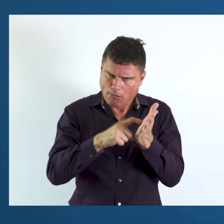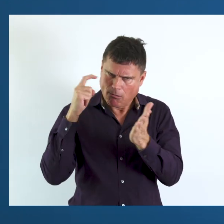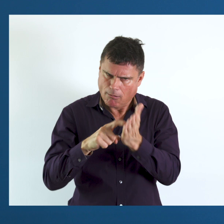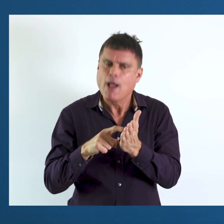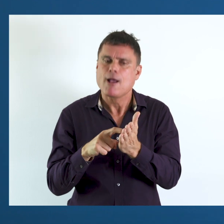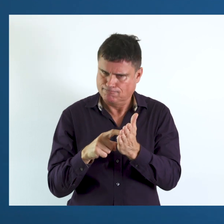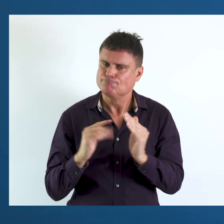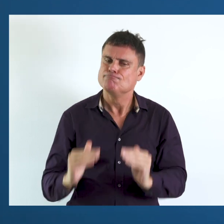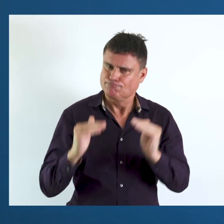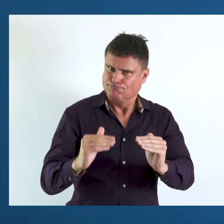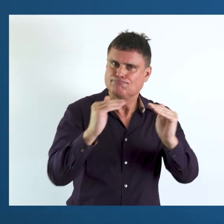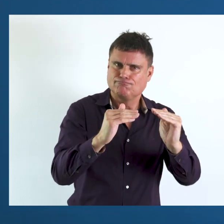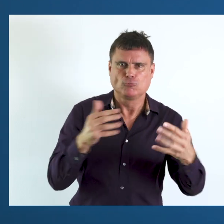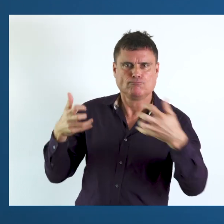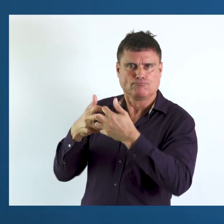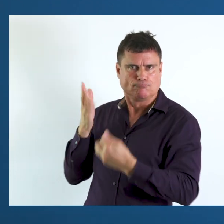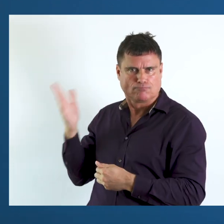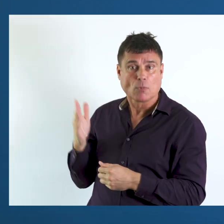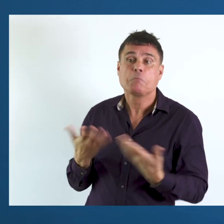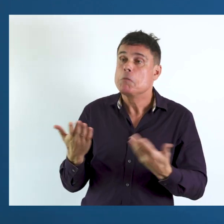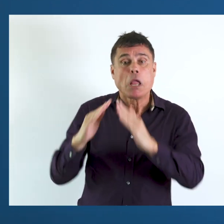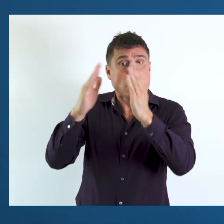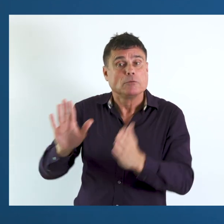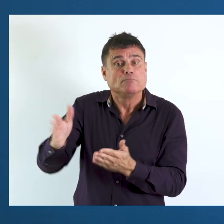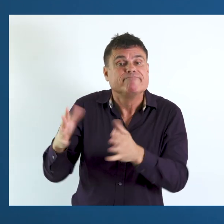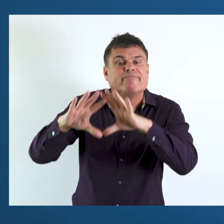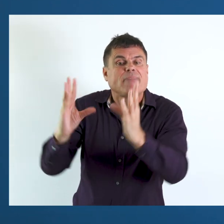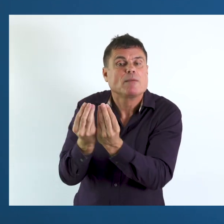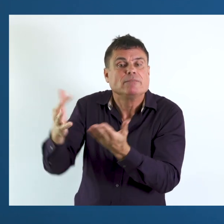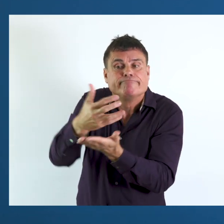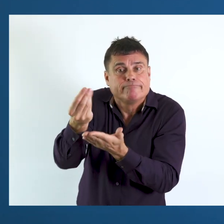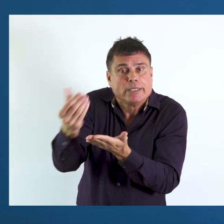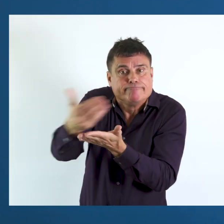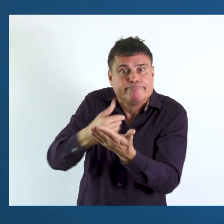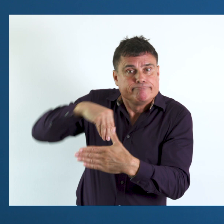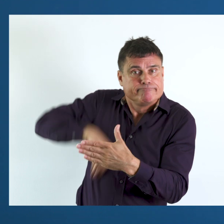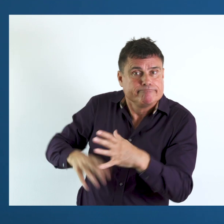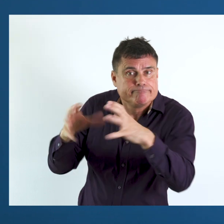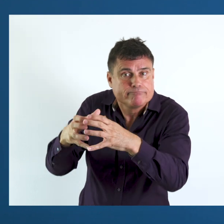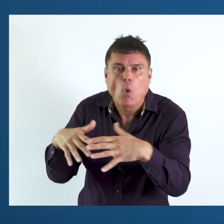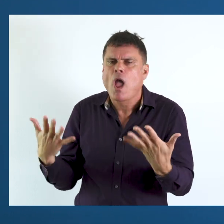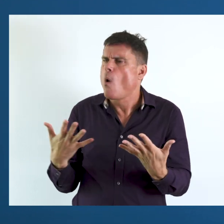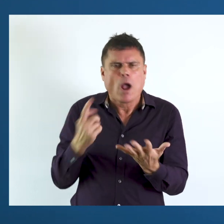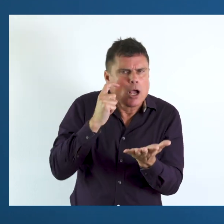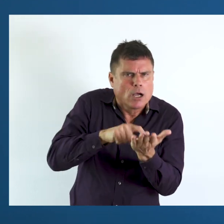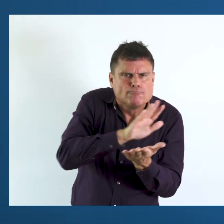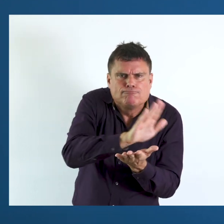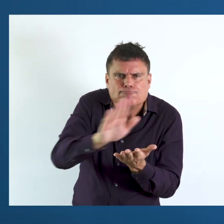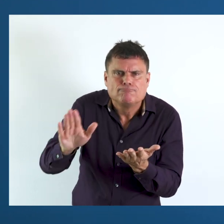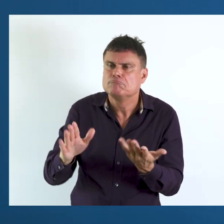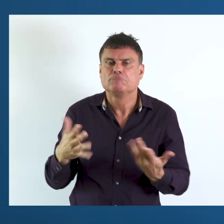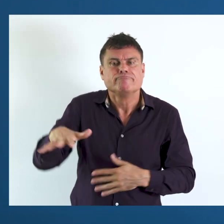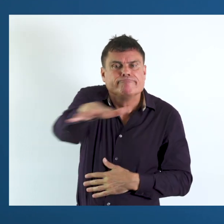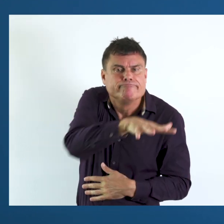one of the Washington Group tools on each of those systems. That could be a household income and expenditure survey, or a